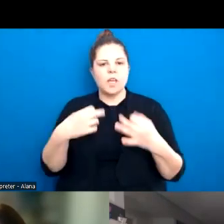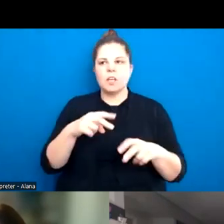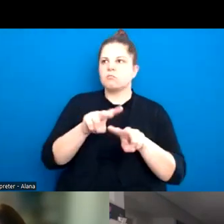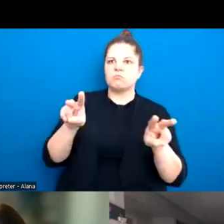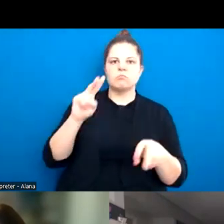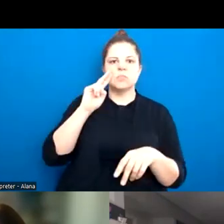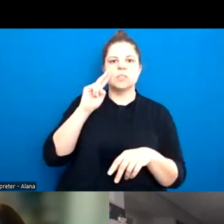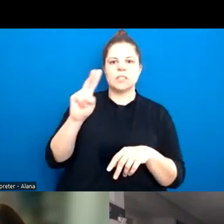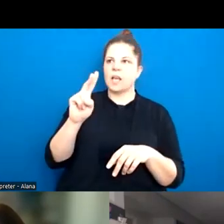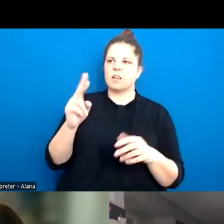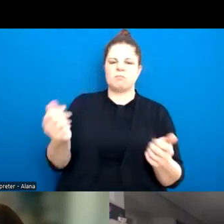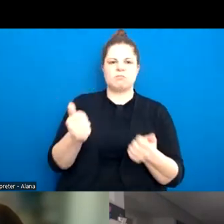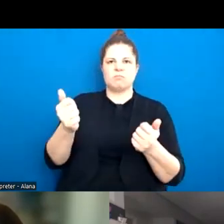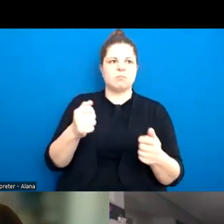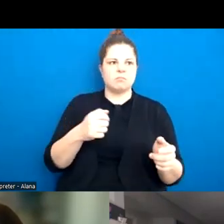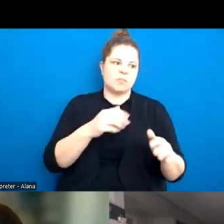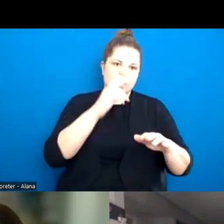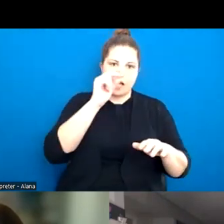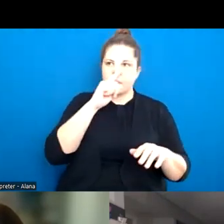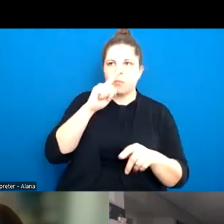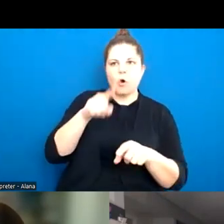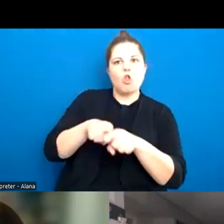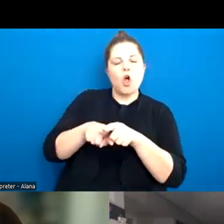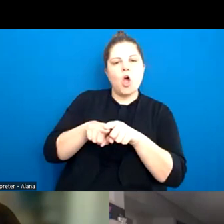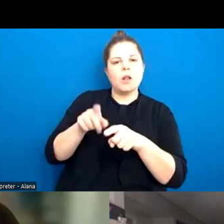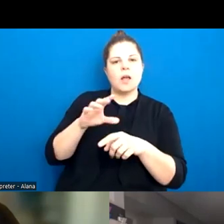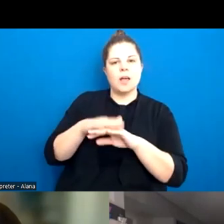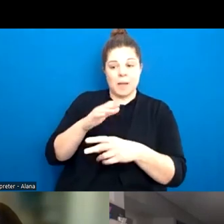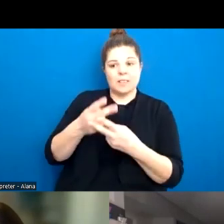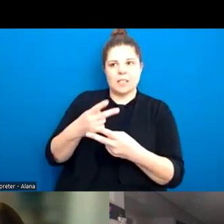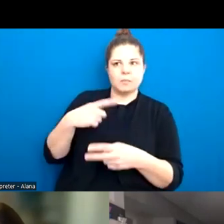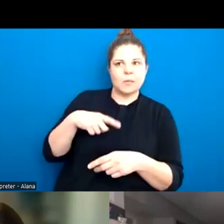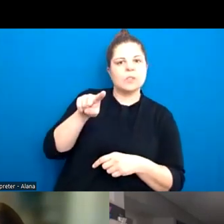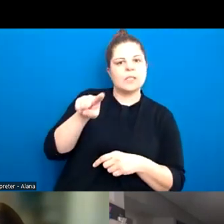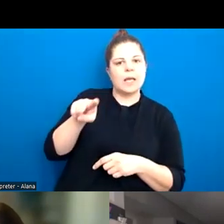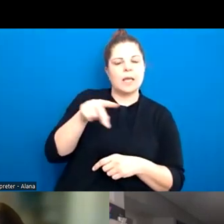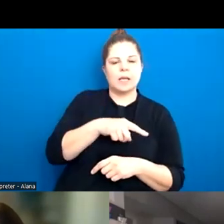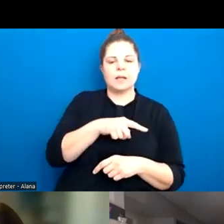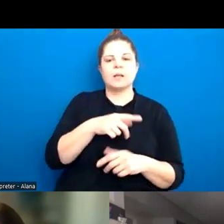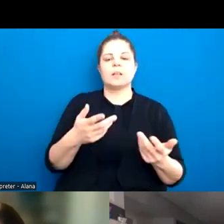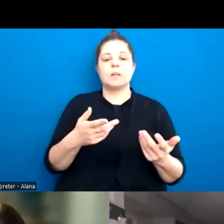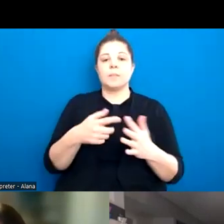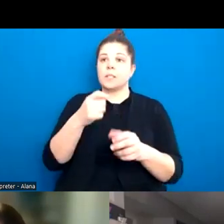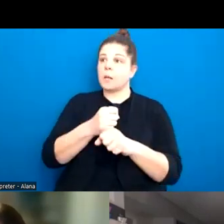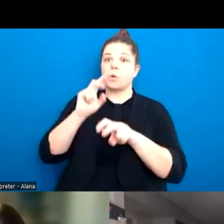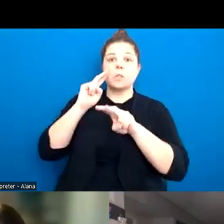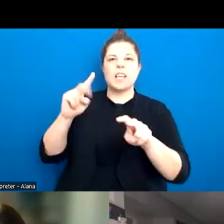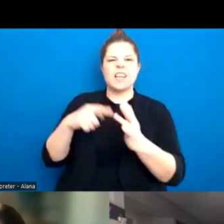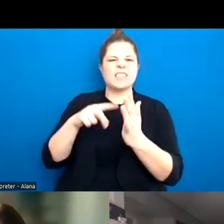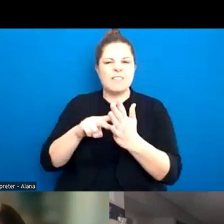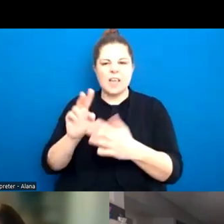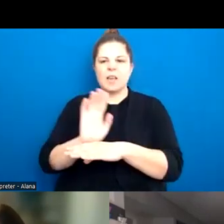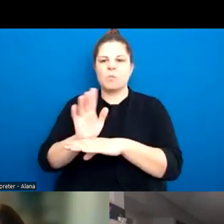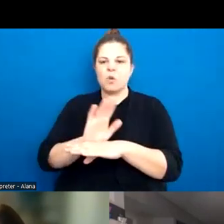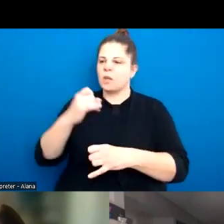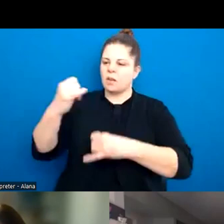forms for young people. Um, and also this idea of, you we constantly see violence portrayed in the media. Like you watch these